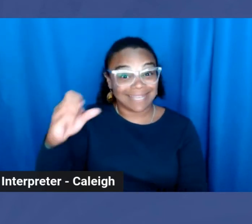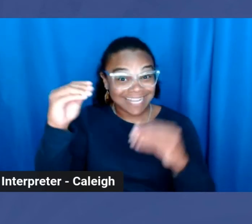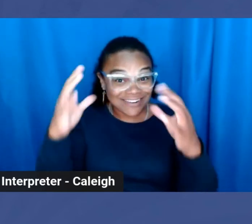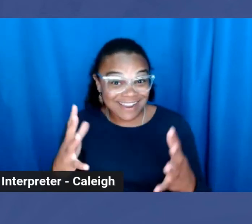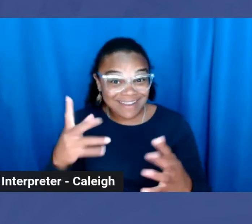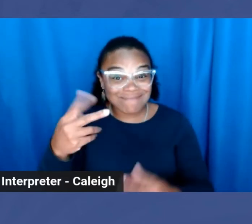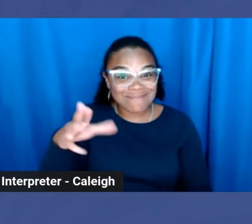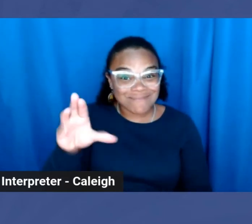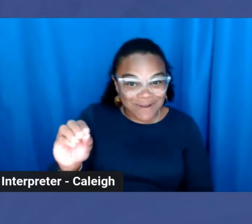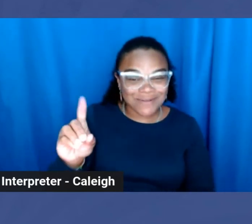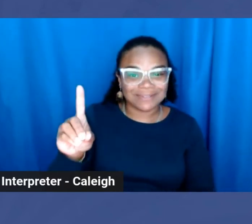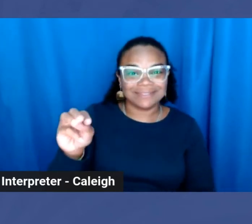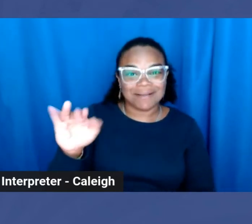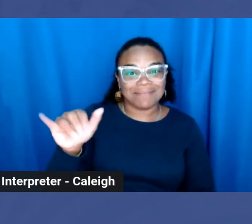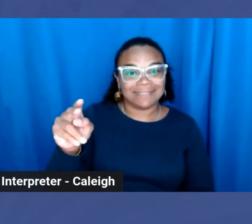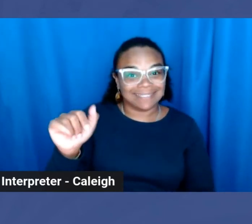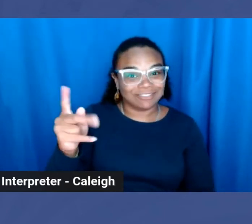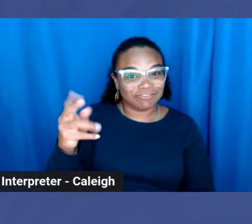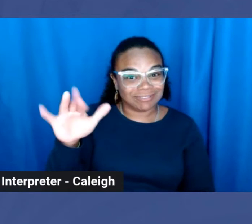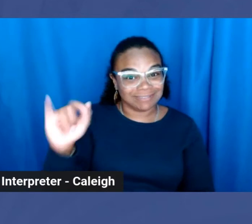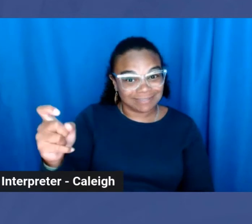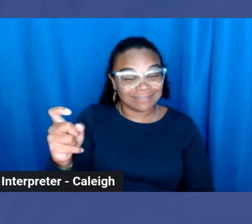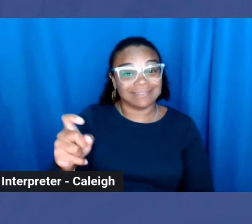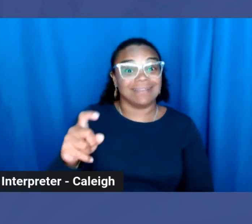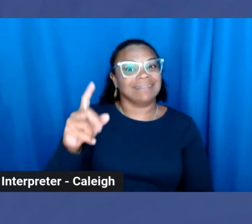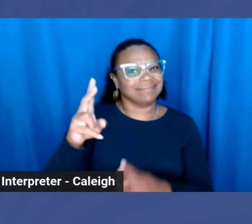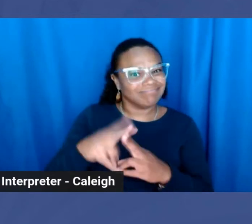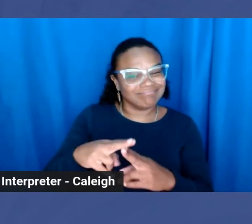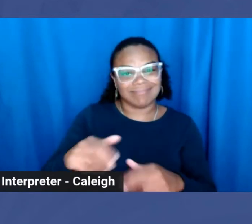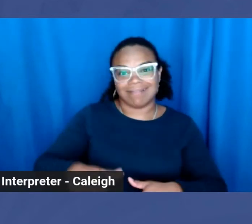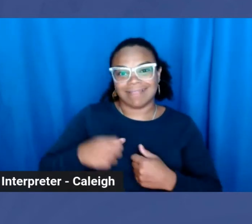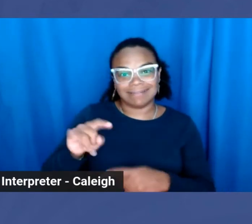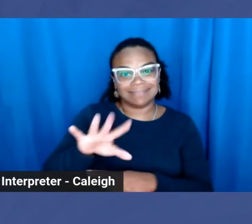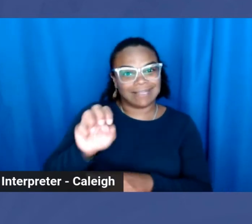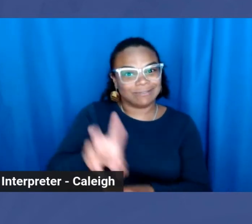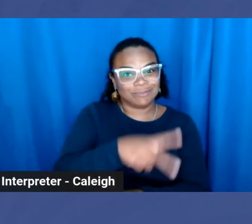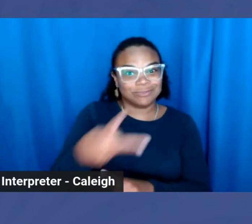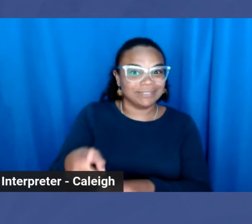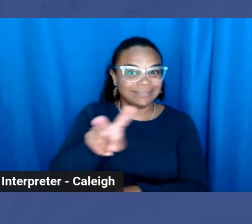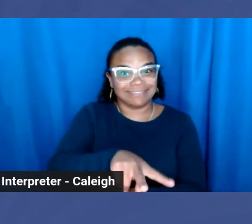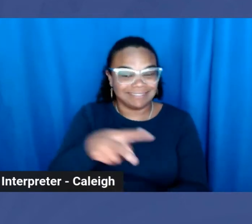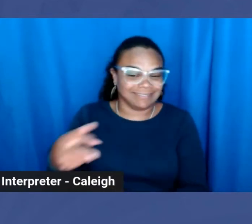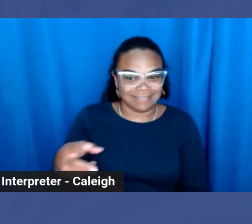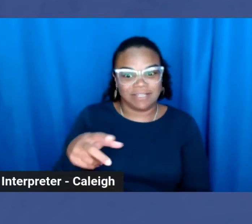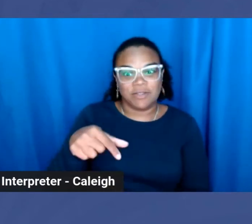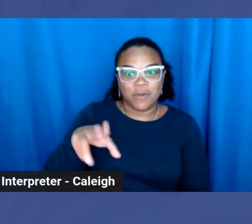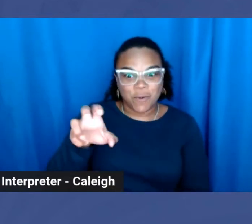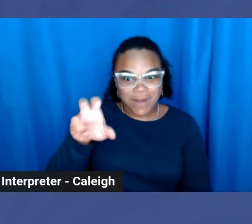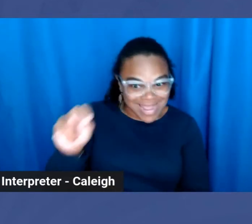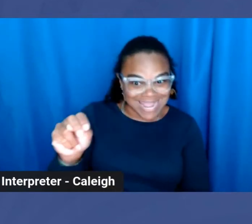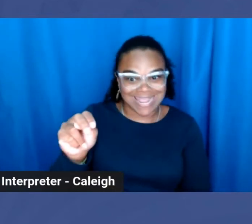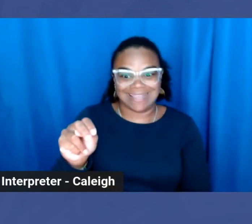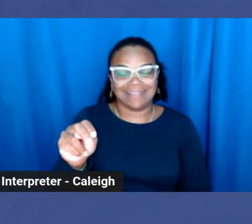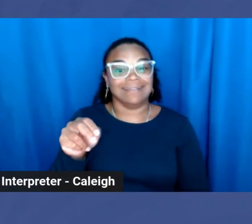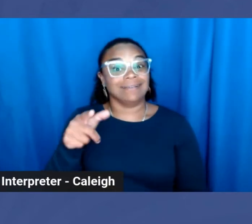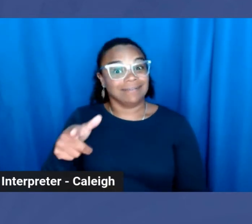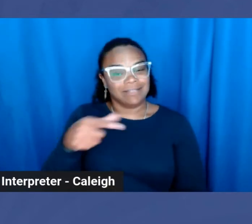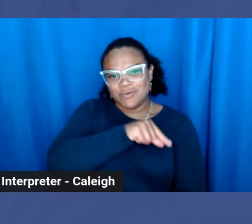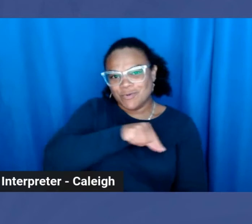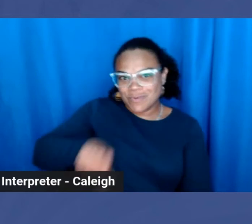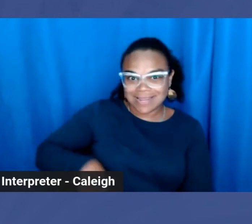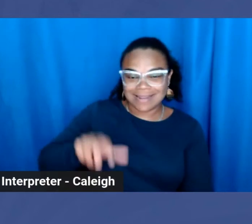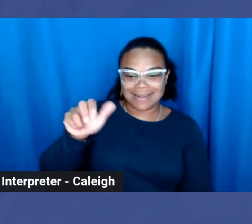dominatrix, top heavy lifestyle switch, female queen. Queen Anna Blue is a proud